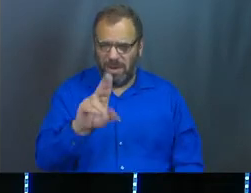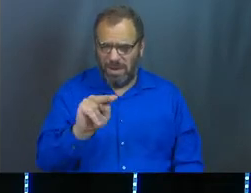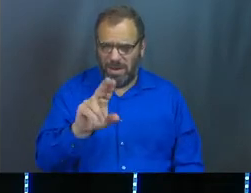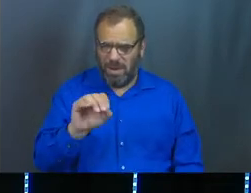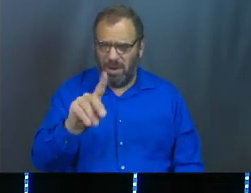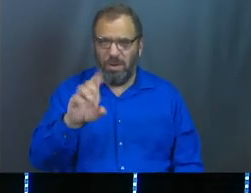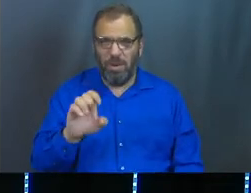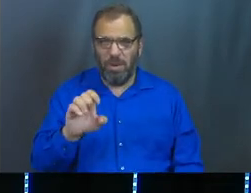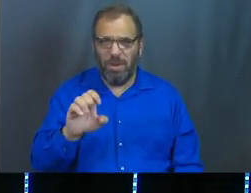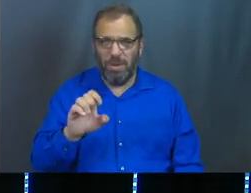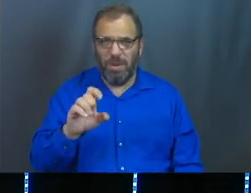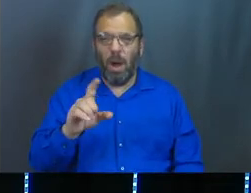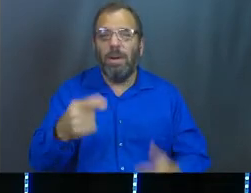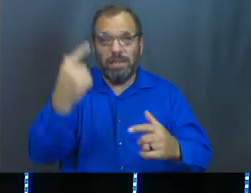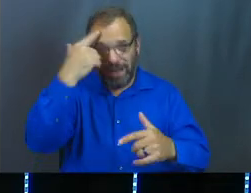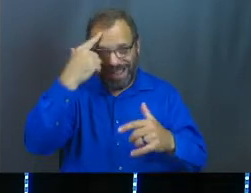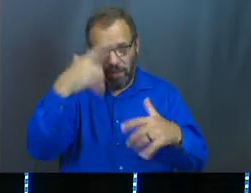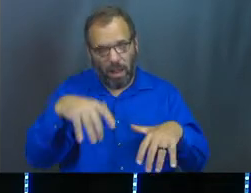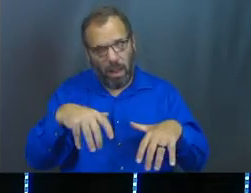Yes?